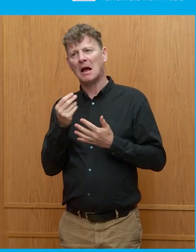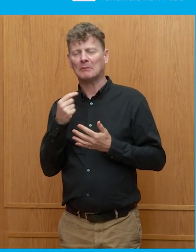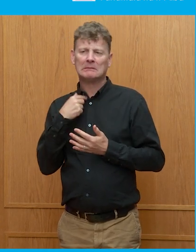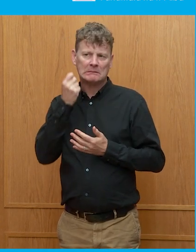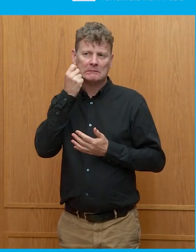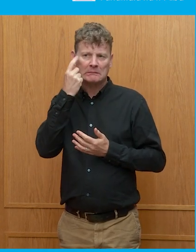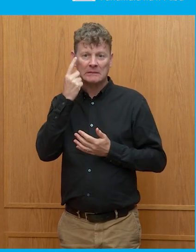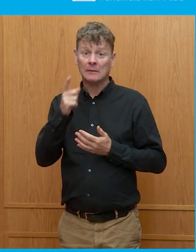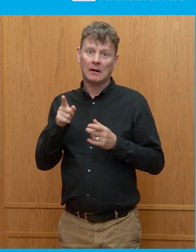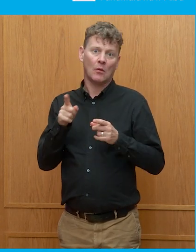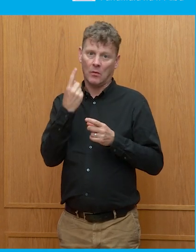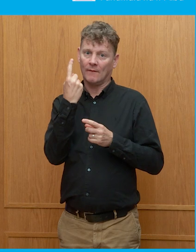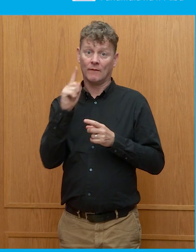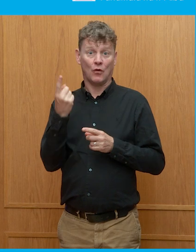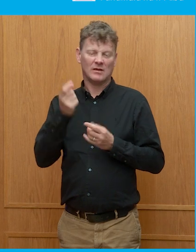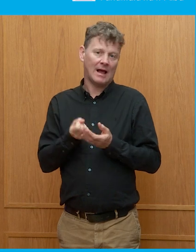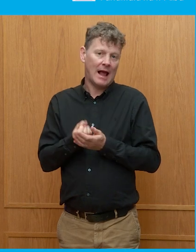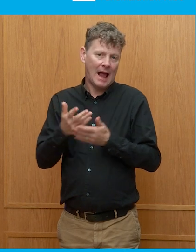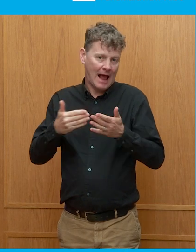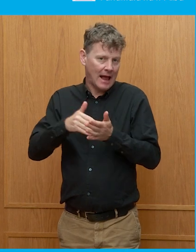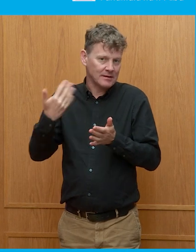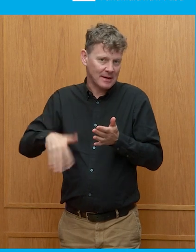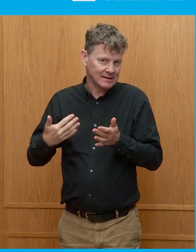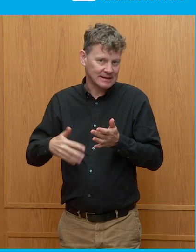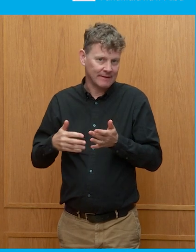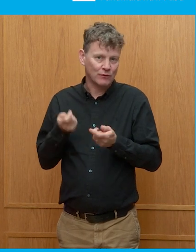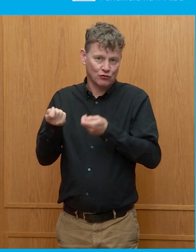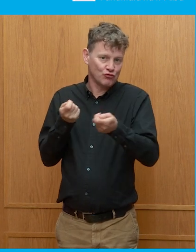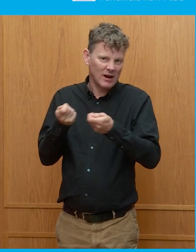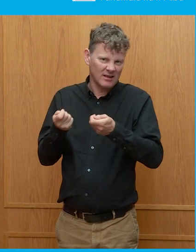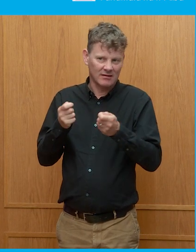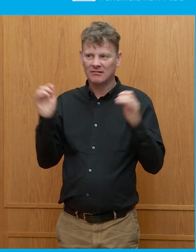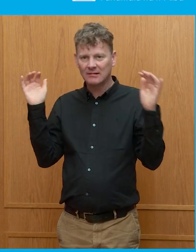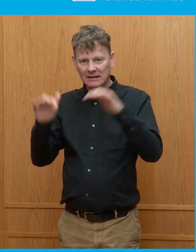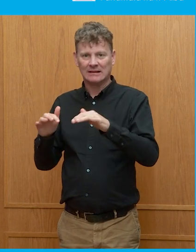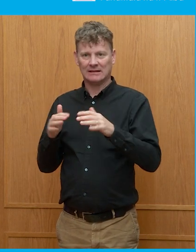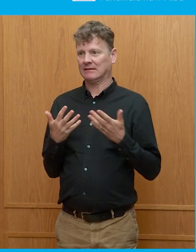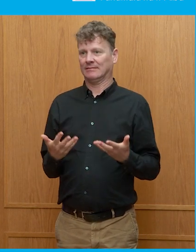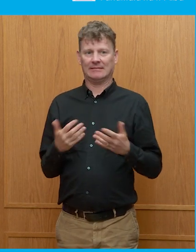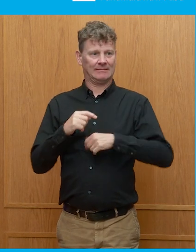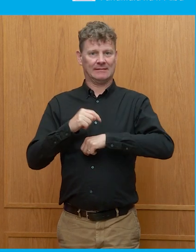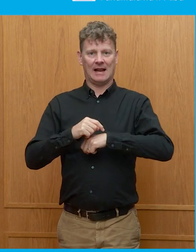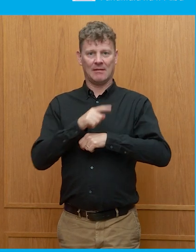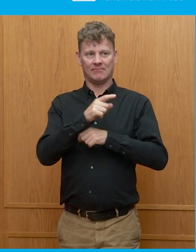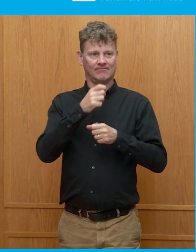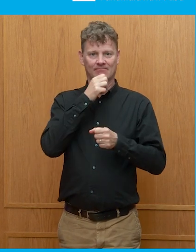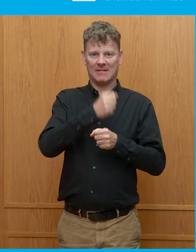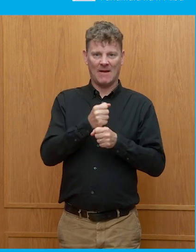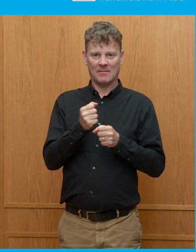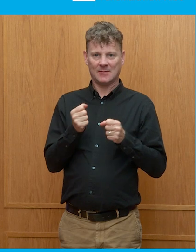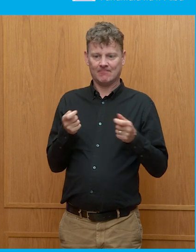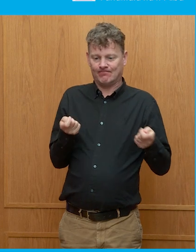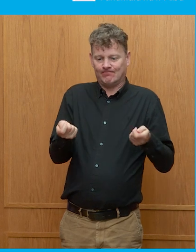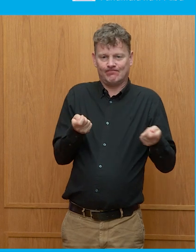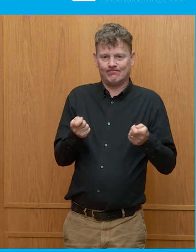least they cost a lot to run and put on. But, you know, in these kind of straightened times, you know, that's the sort of thing that goes, unfortunately.